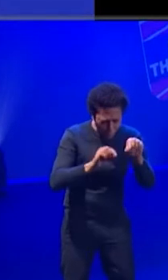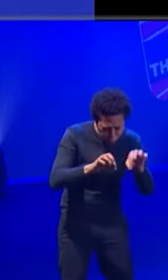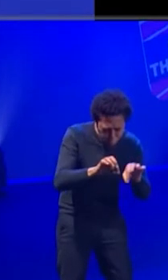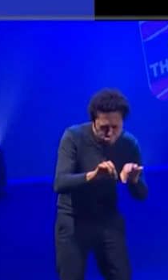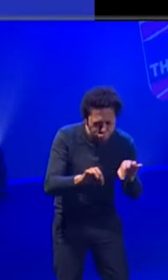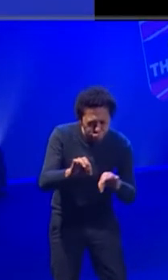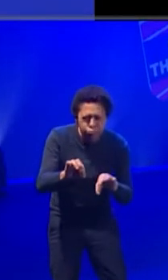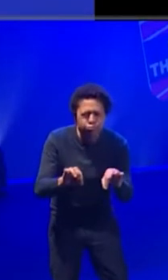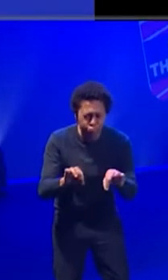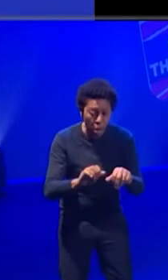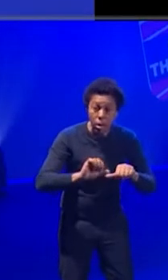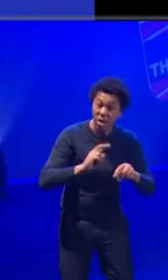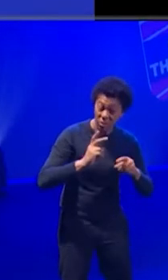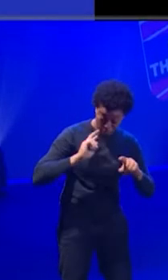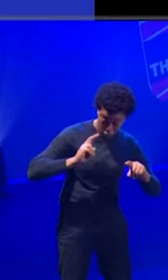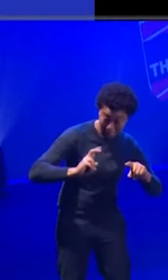processing.